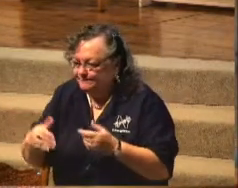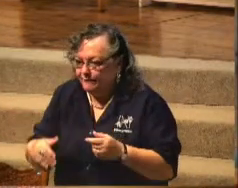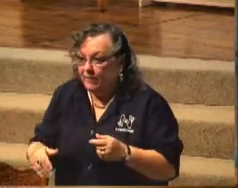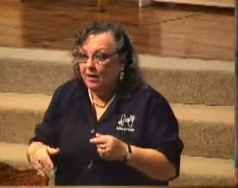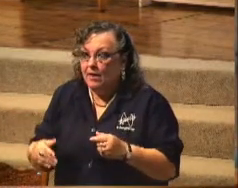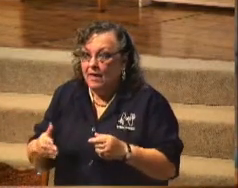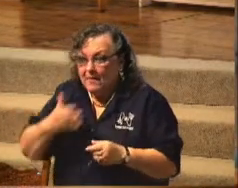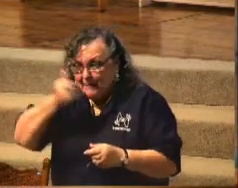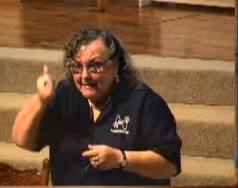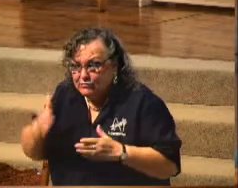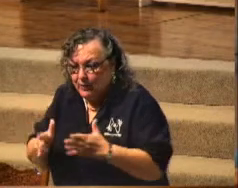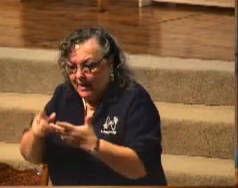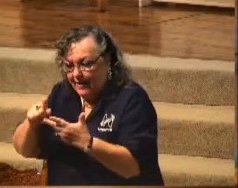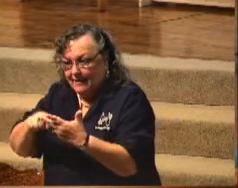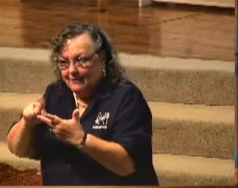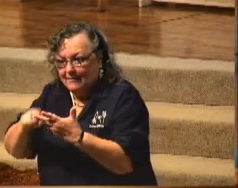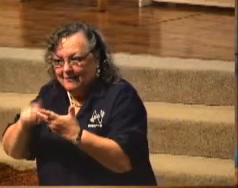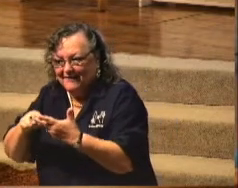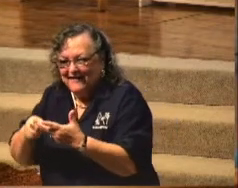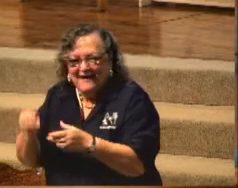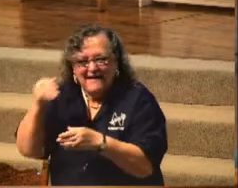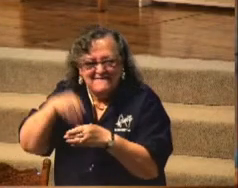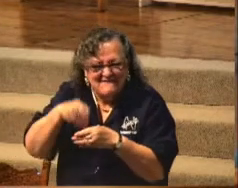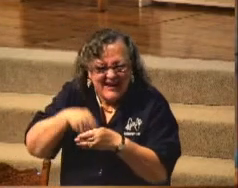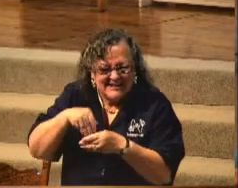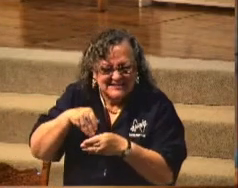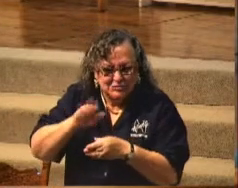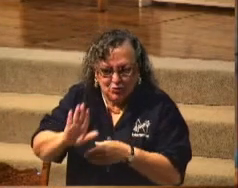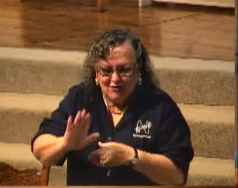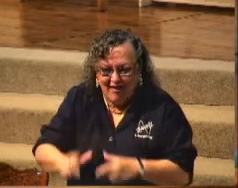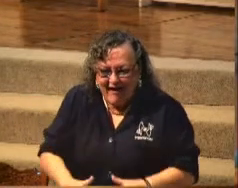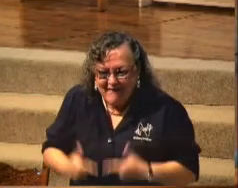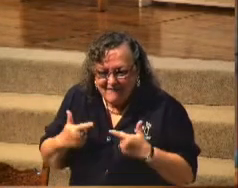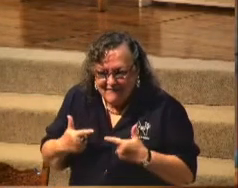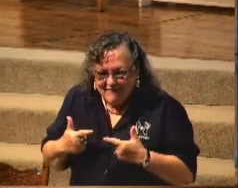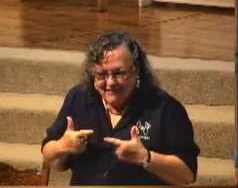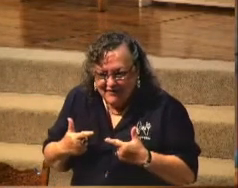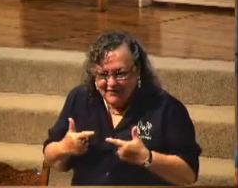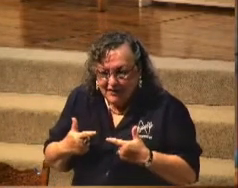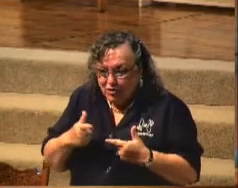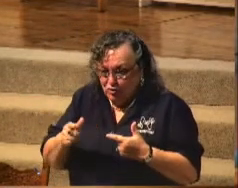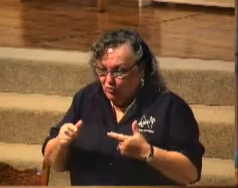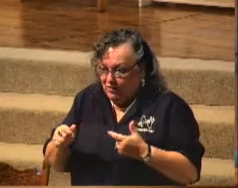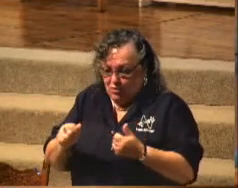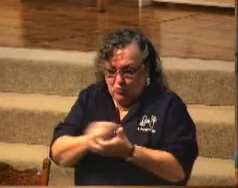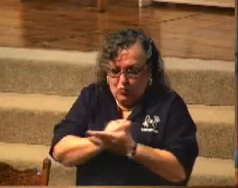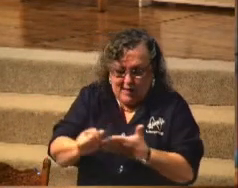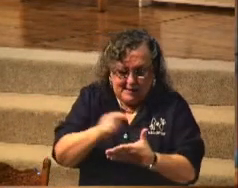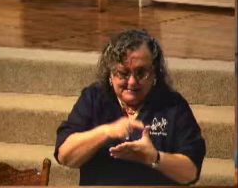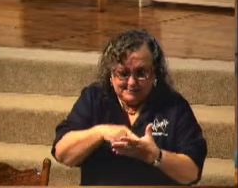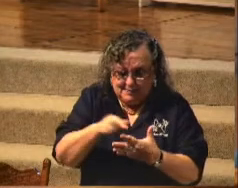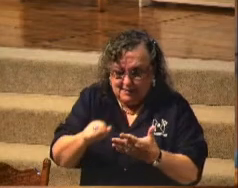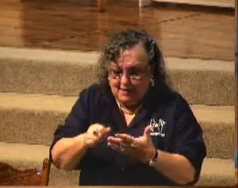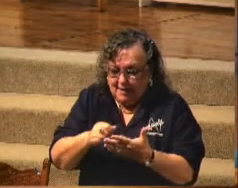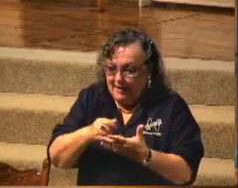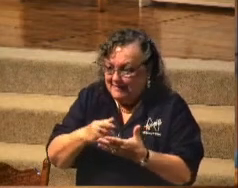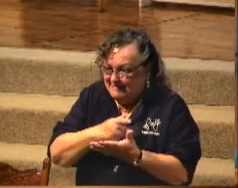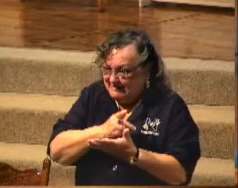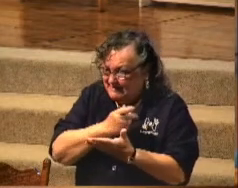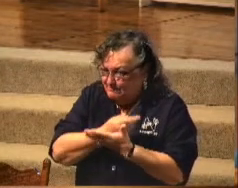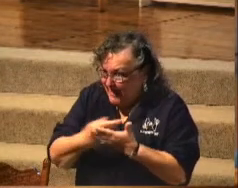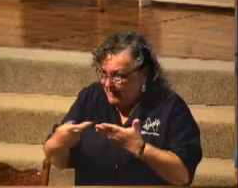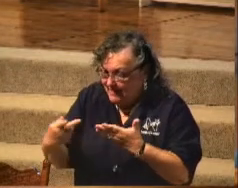your life. Invest your life. You can waste your life in sinful pleasures, spend your life in selfish